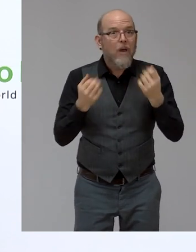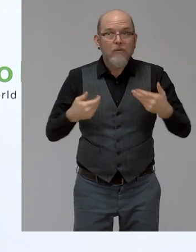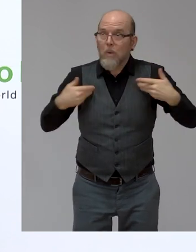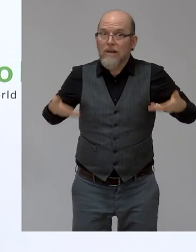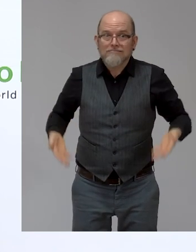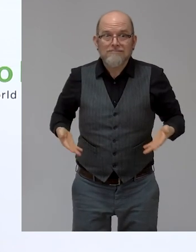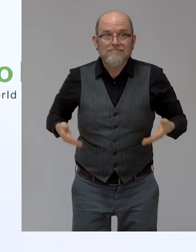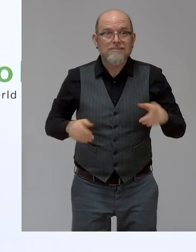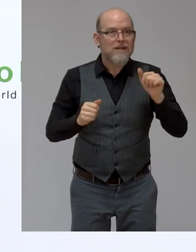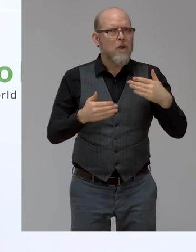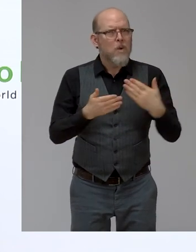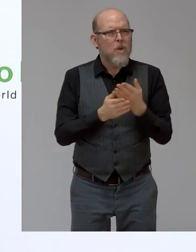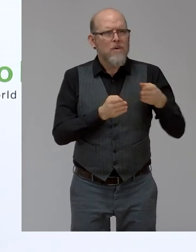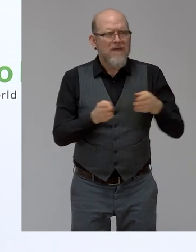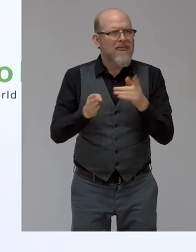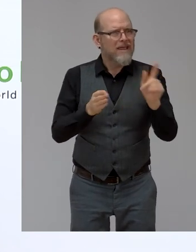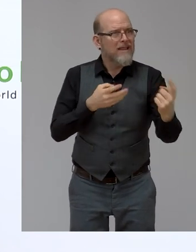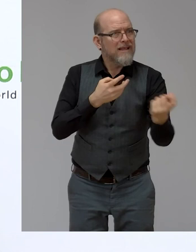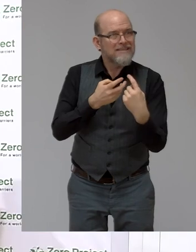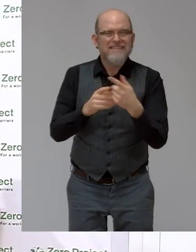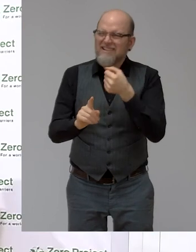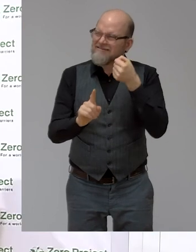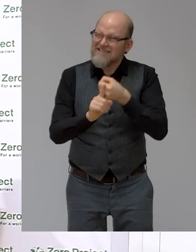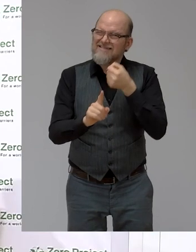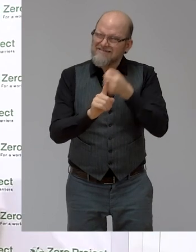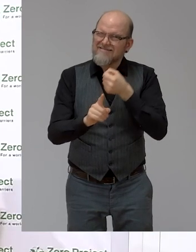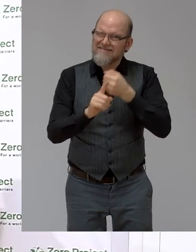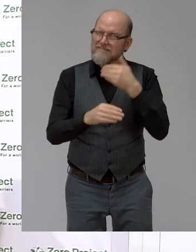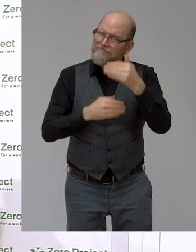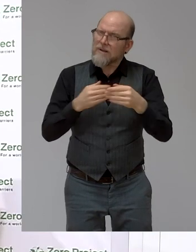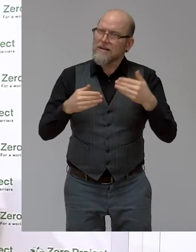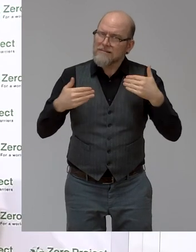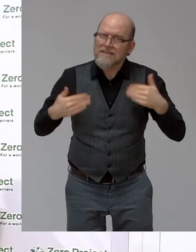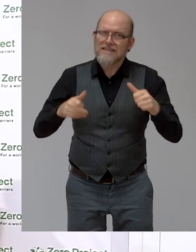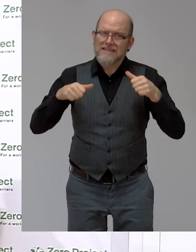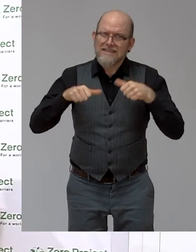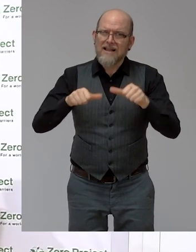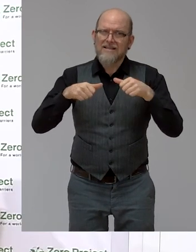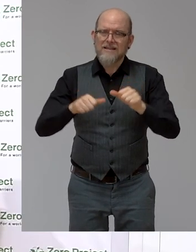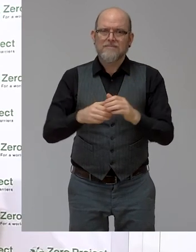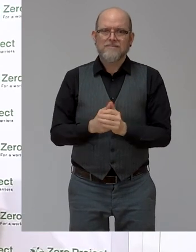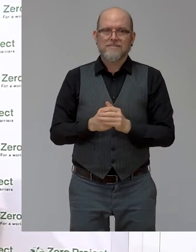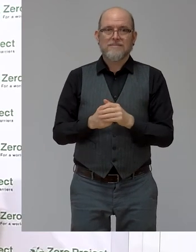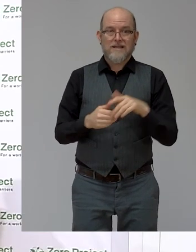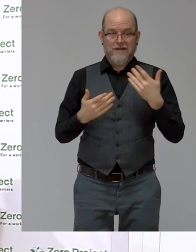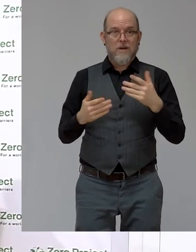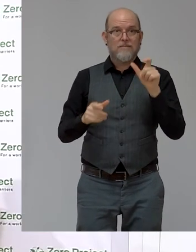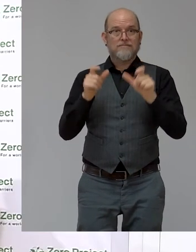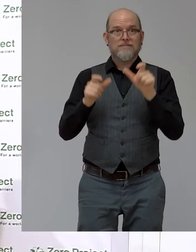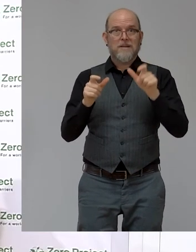to keep up, uh, the good work. So, thank you so much for joining us. Thank you so much for this live TV improvised, uh,